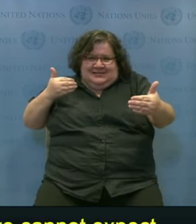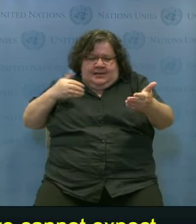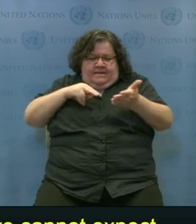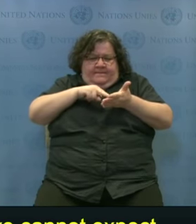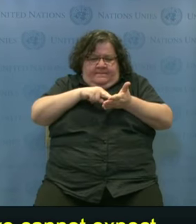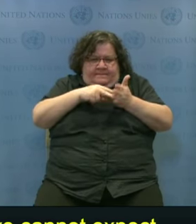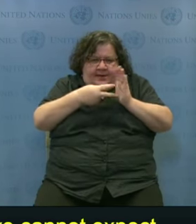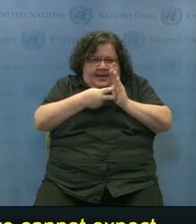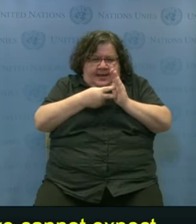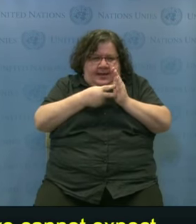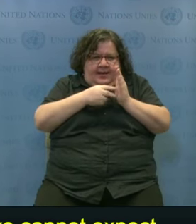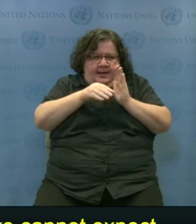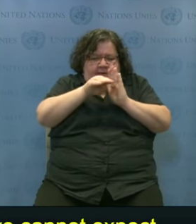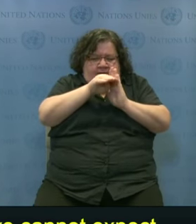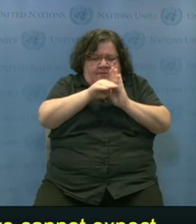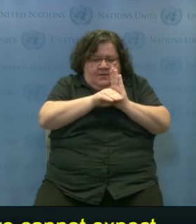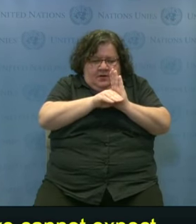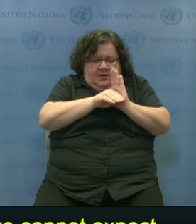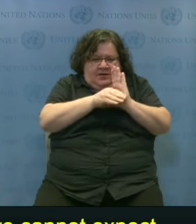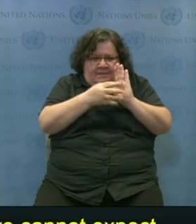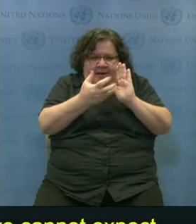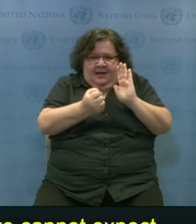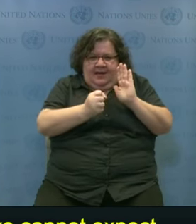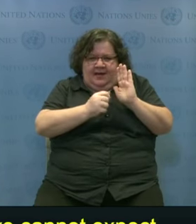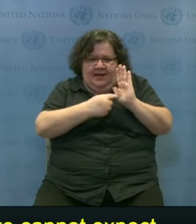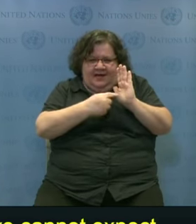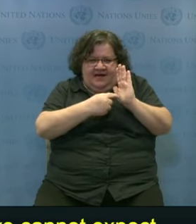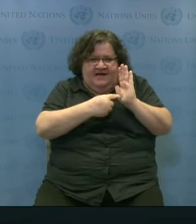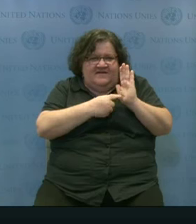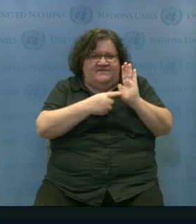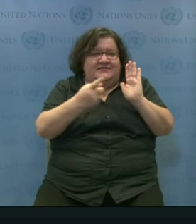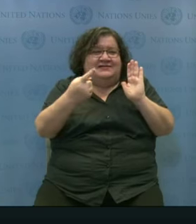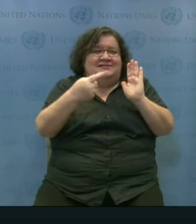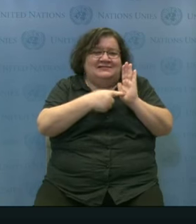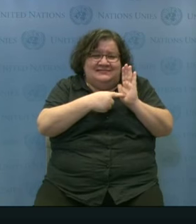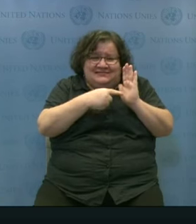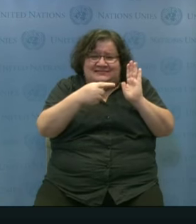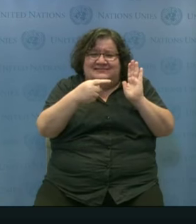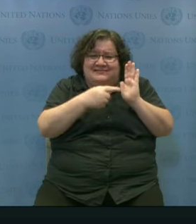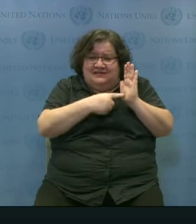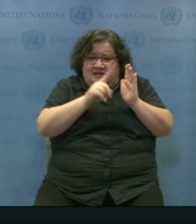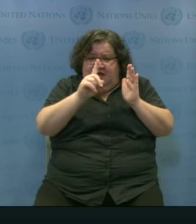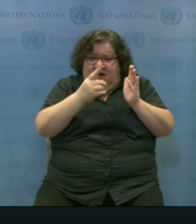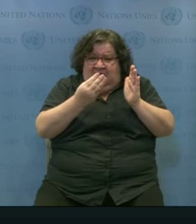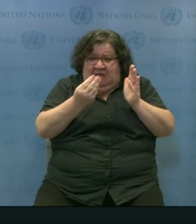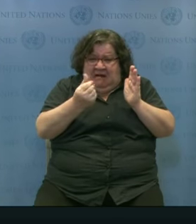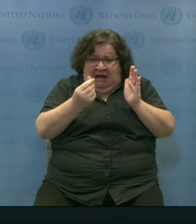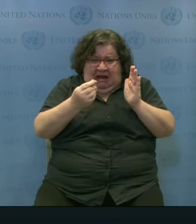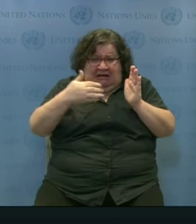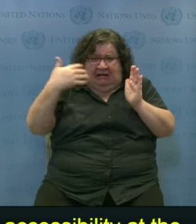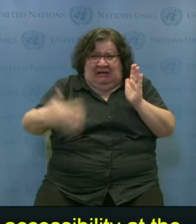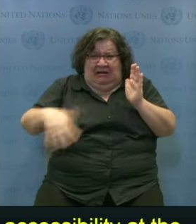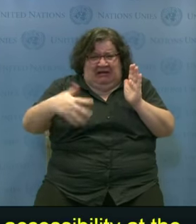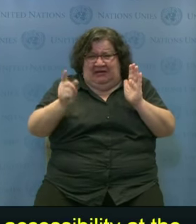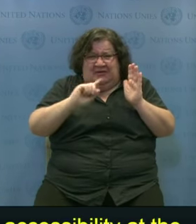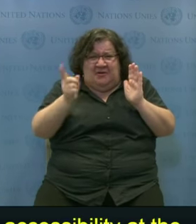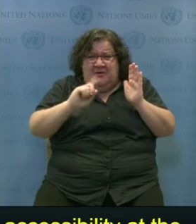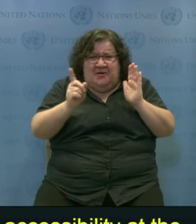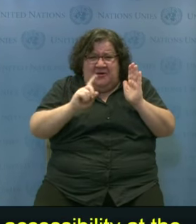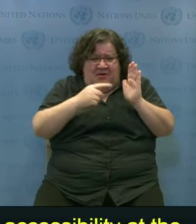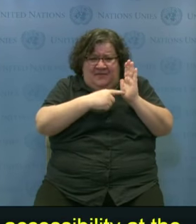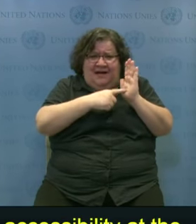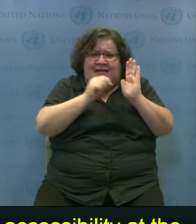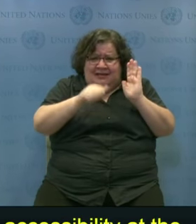evidence which suggests that. At UNICEF, we have incorporated accessibility into our core procurement processes,